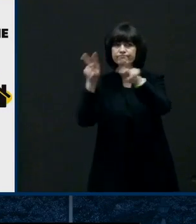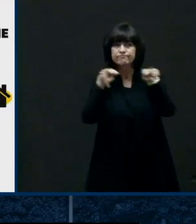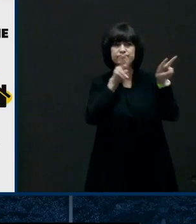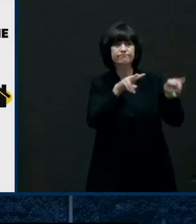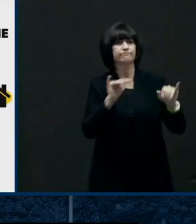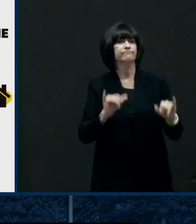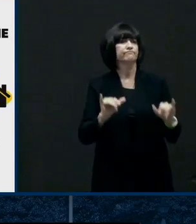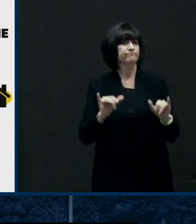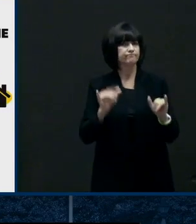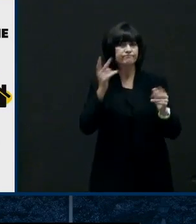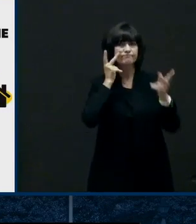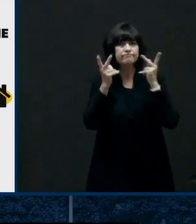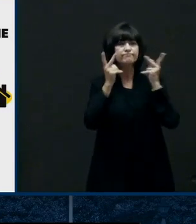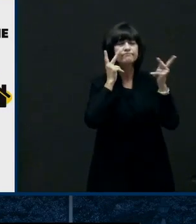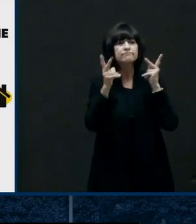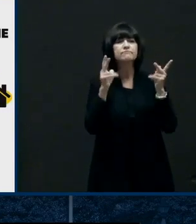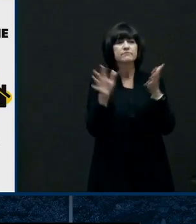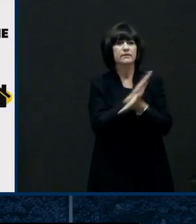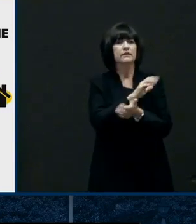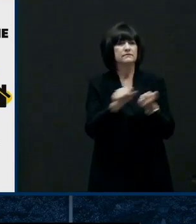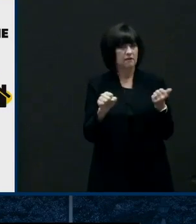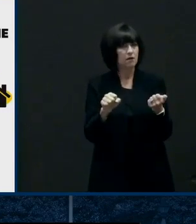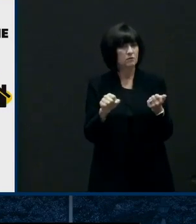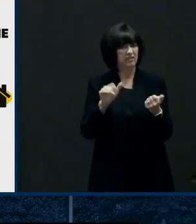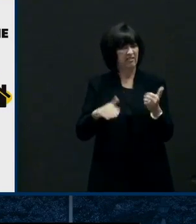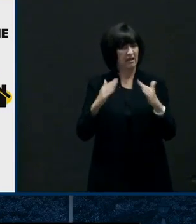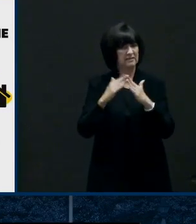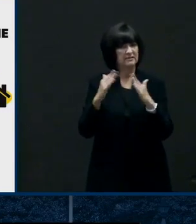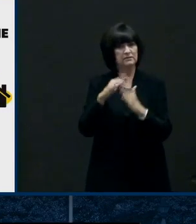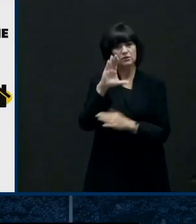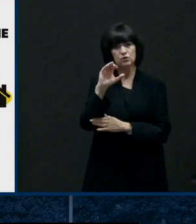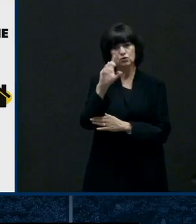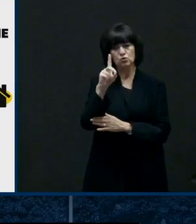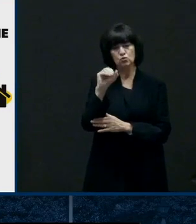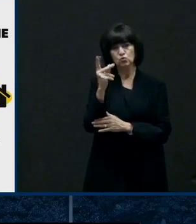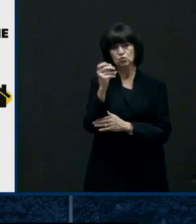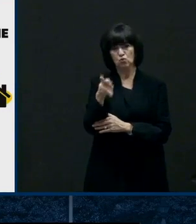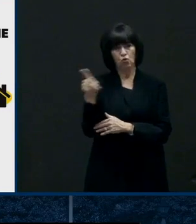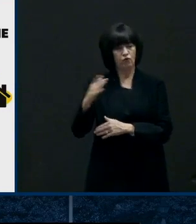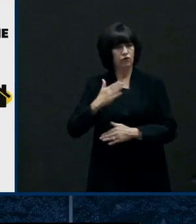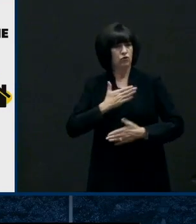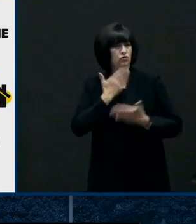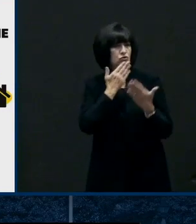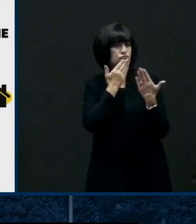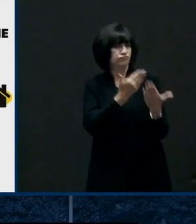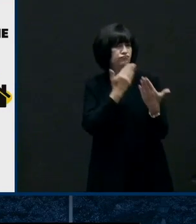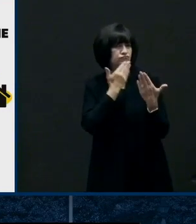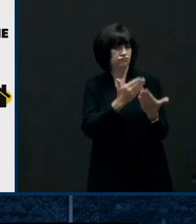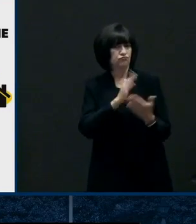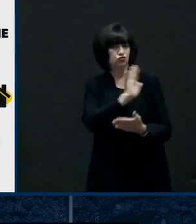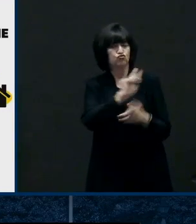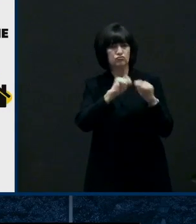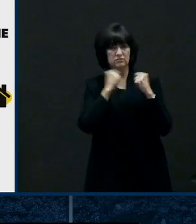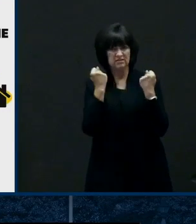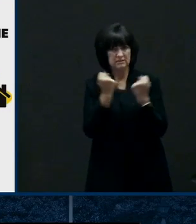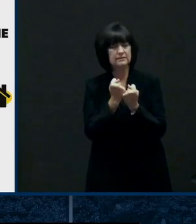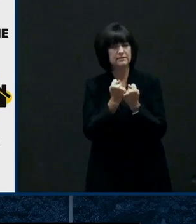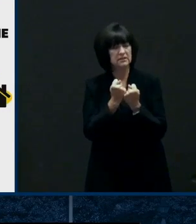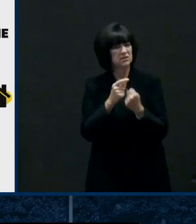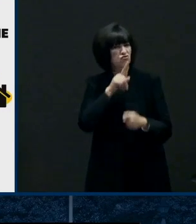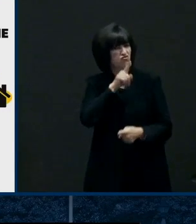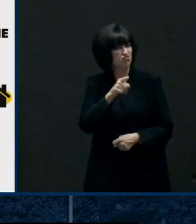week, the City of Dover would appreciate the partnership there. And we're extremely lucky. The damage that I saw, particularly there